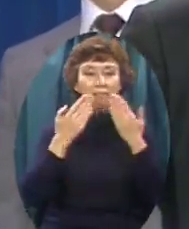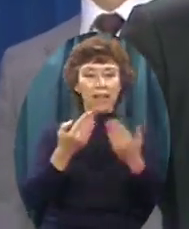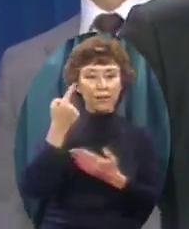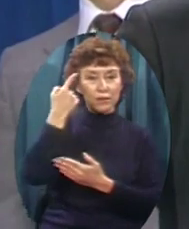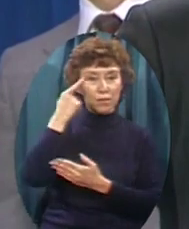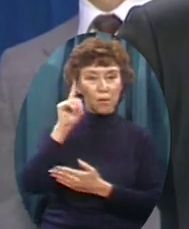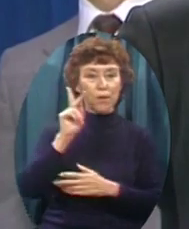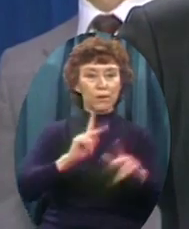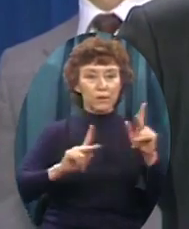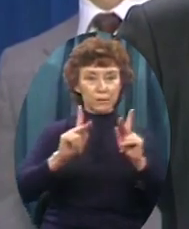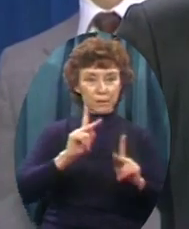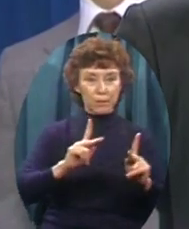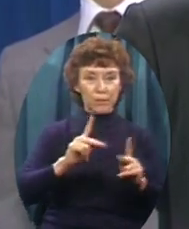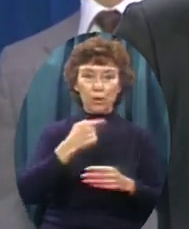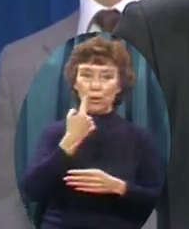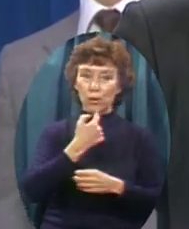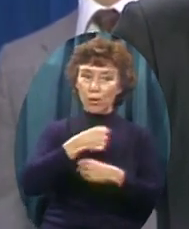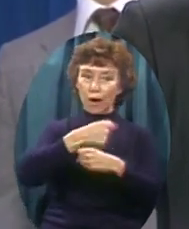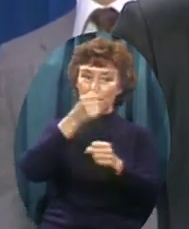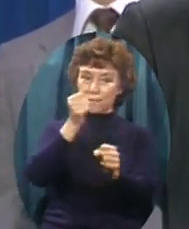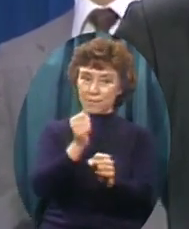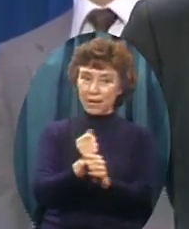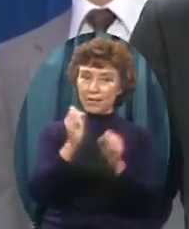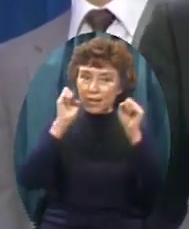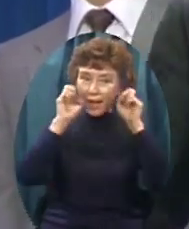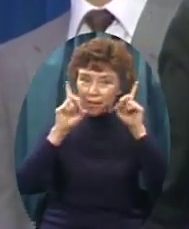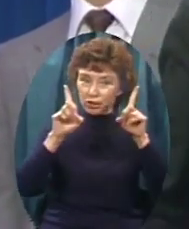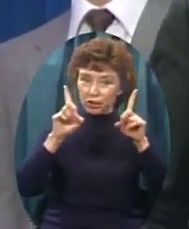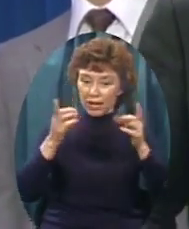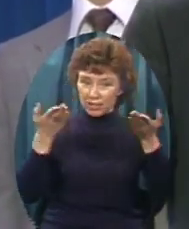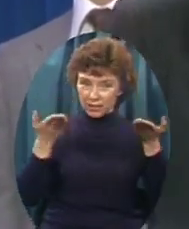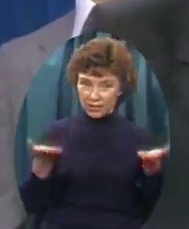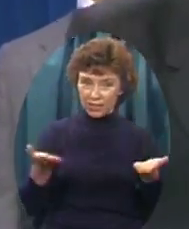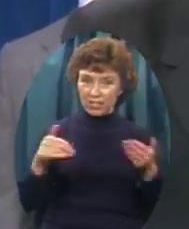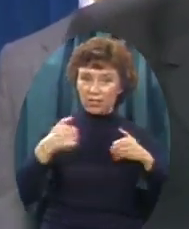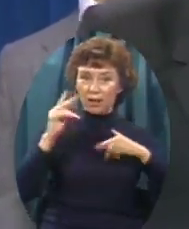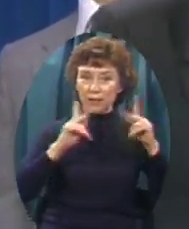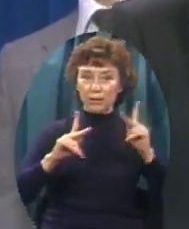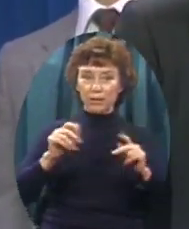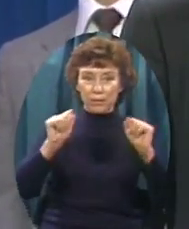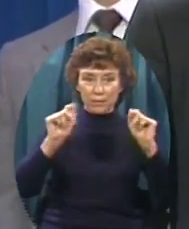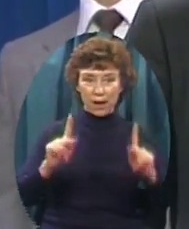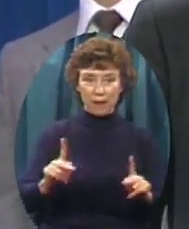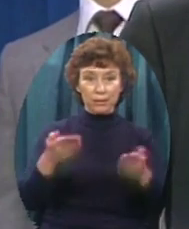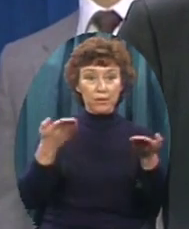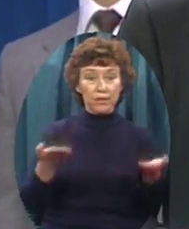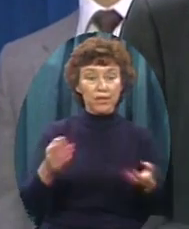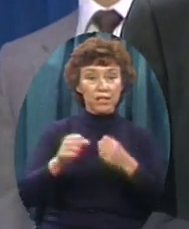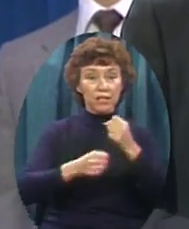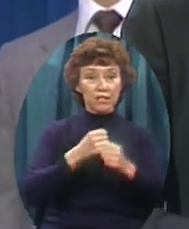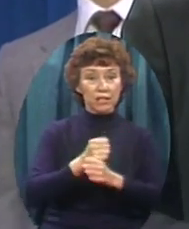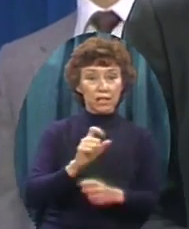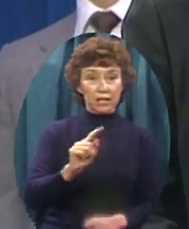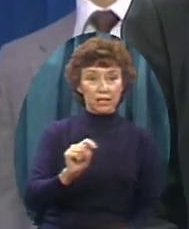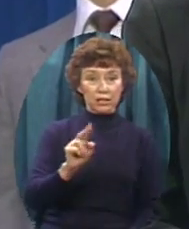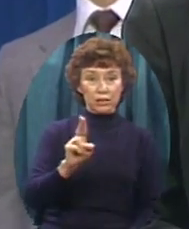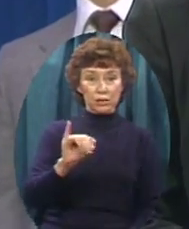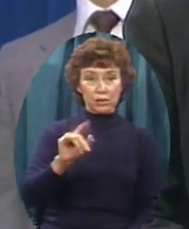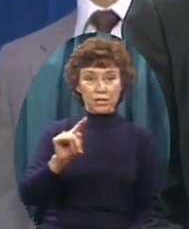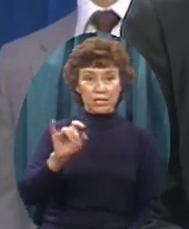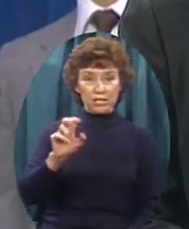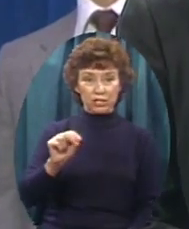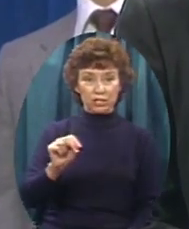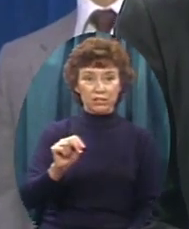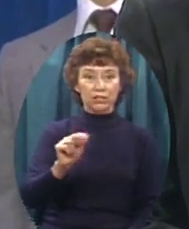who are making the education of these young people possible. This year, tuition is $2,000 here at Liberty. This is the fastest